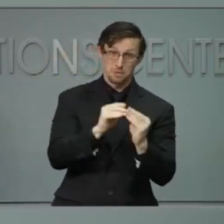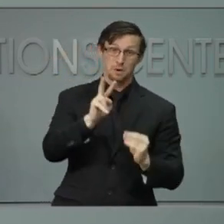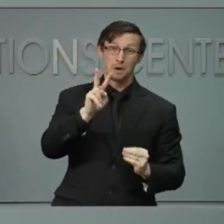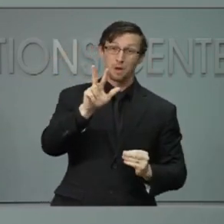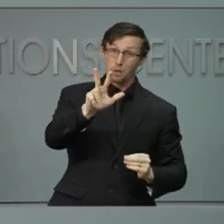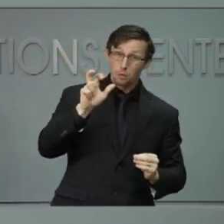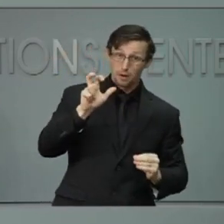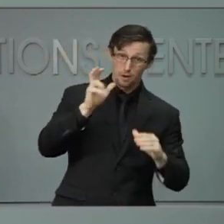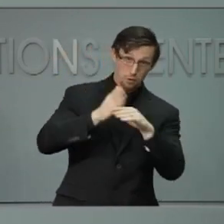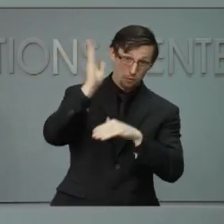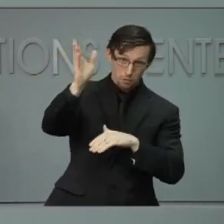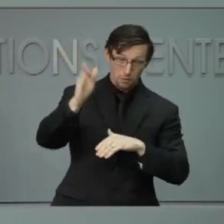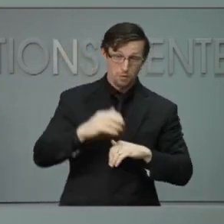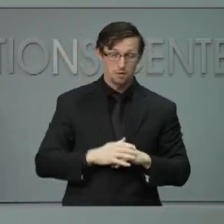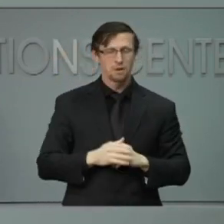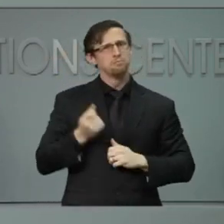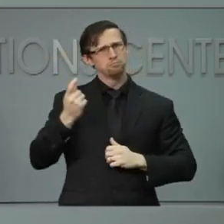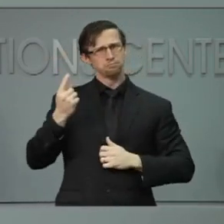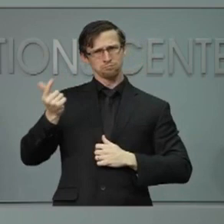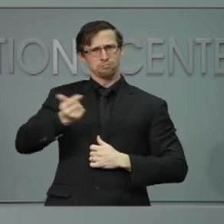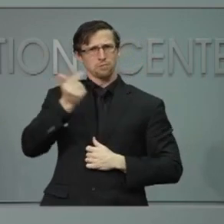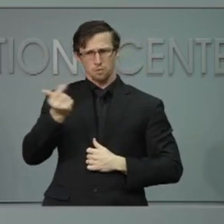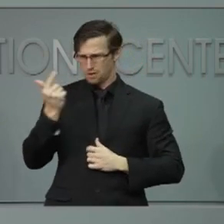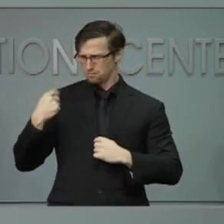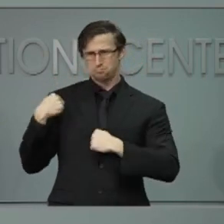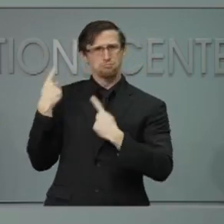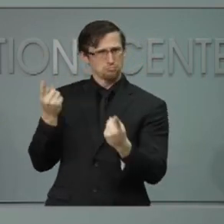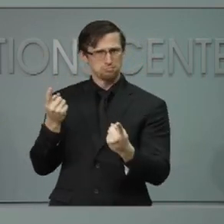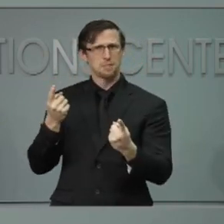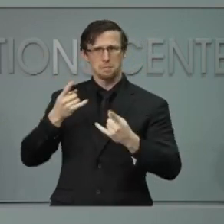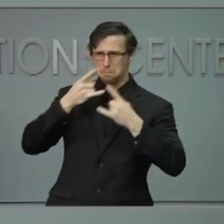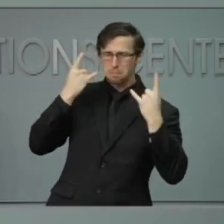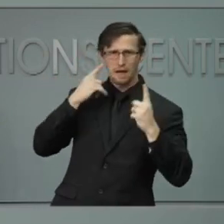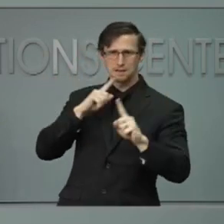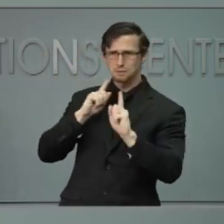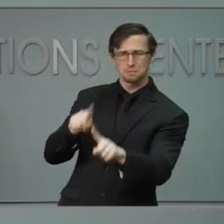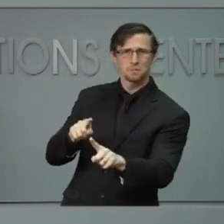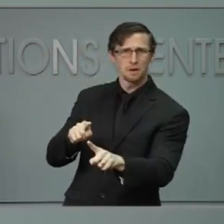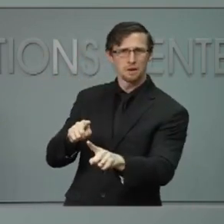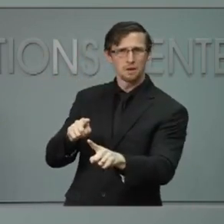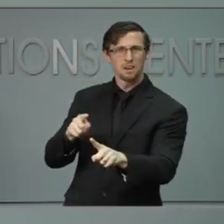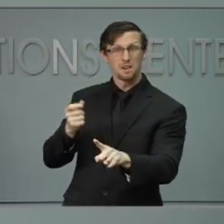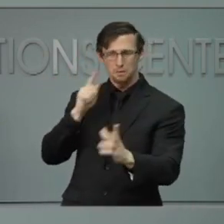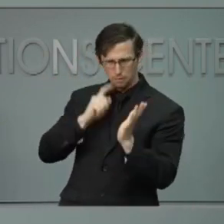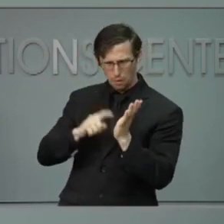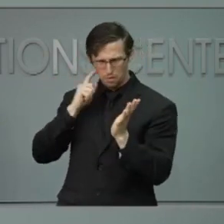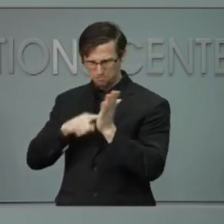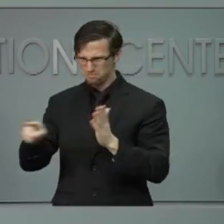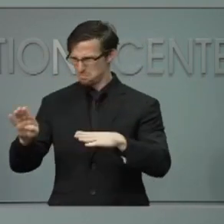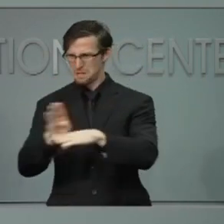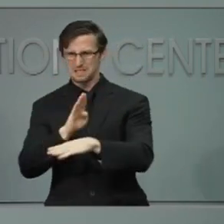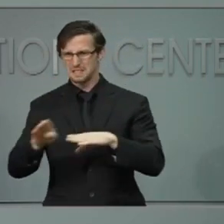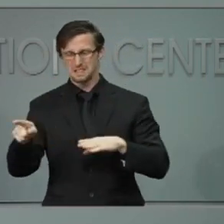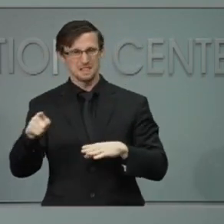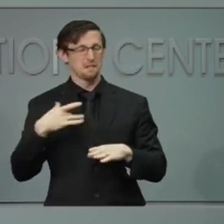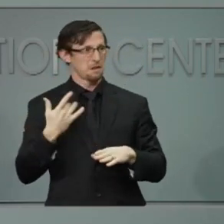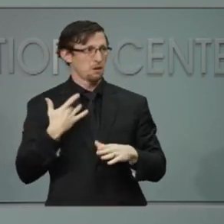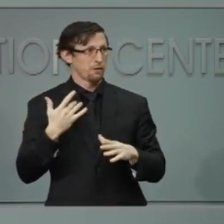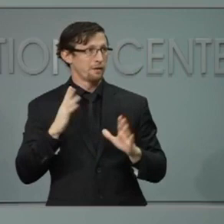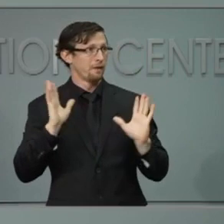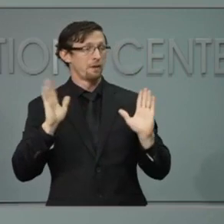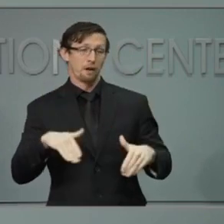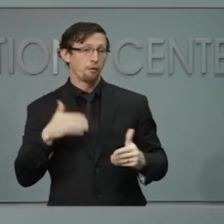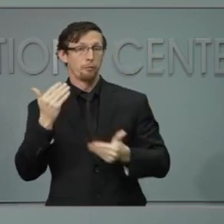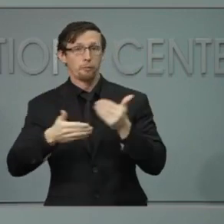but what we found is that most businesses just factored it in as the cost of doing business. We were also